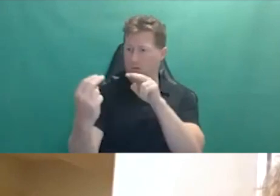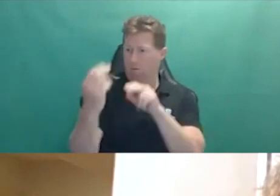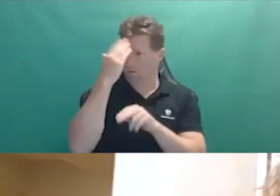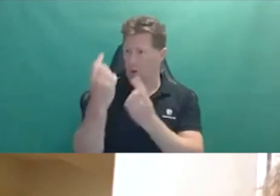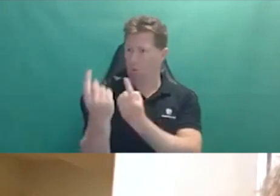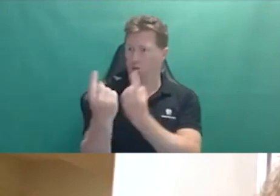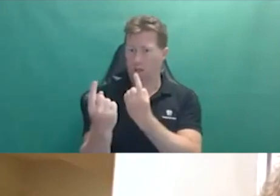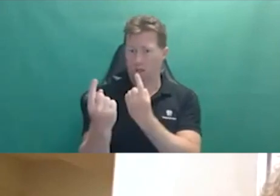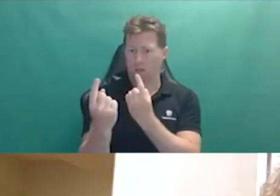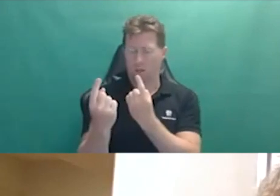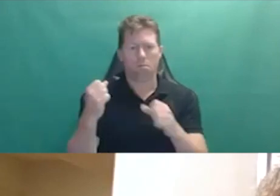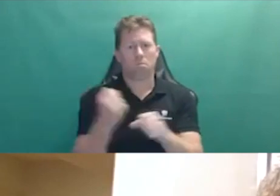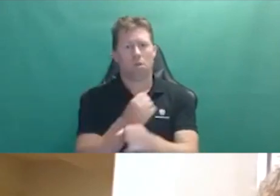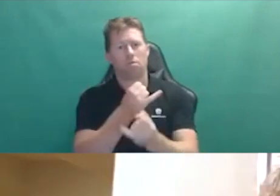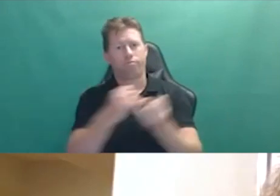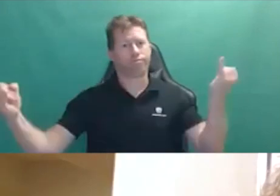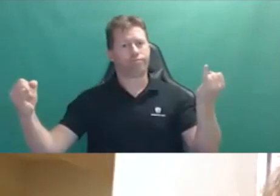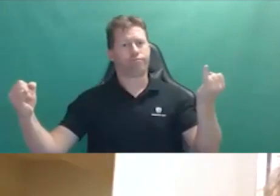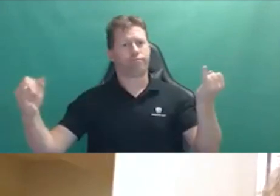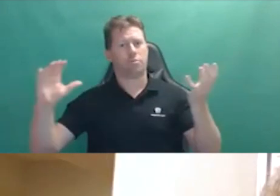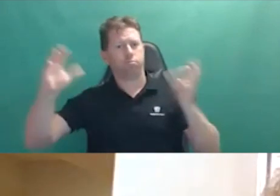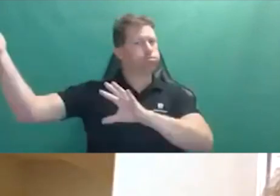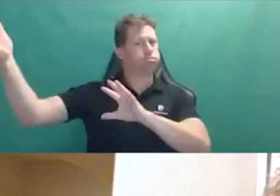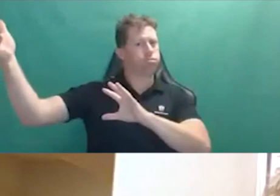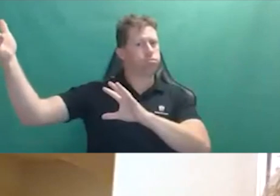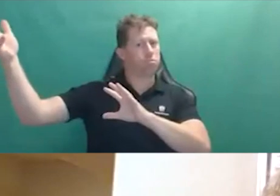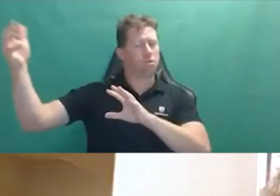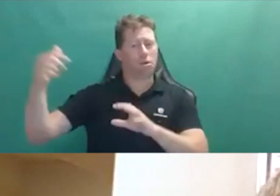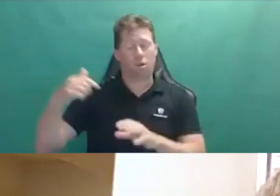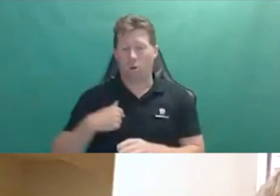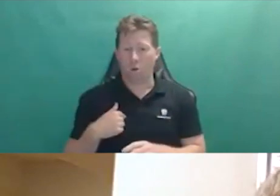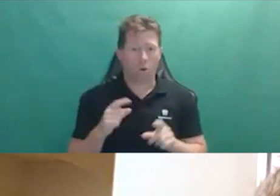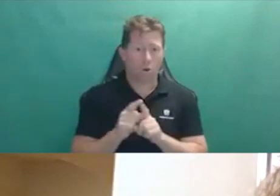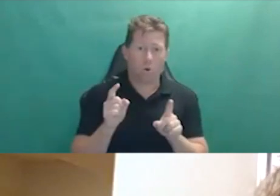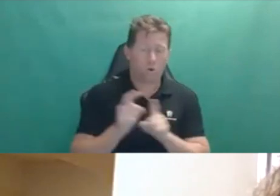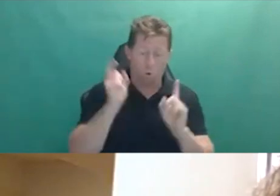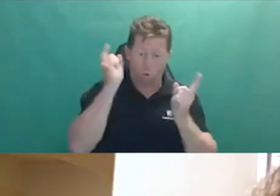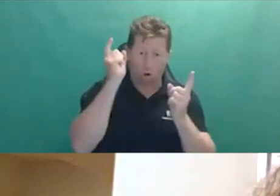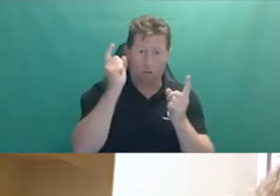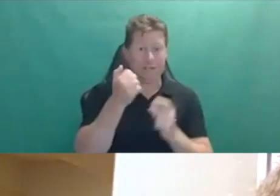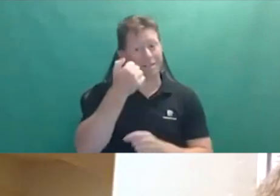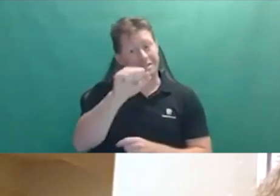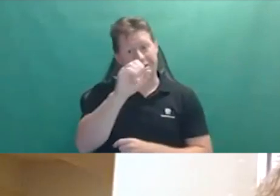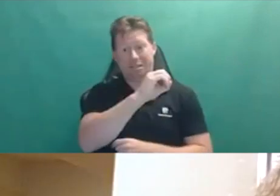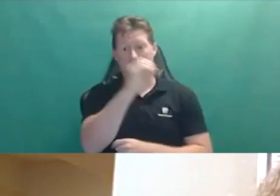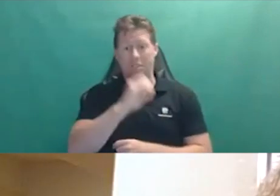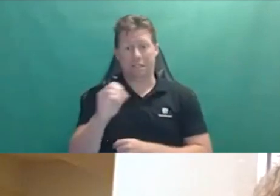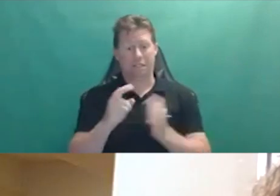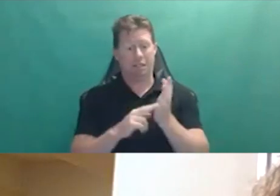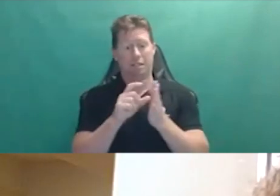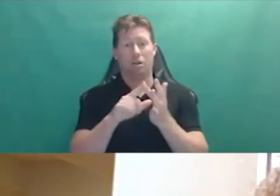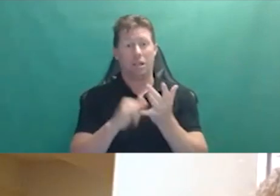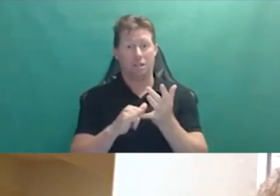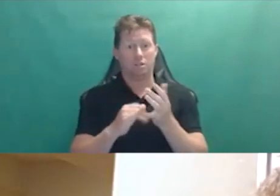or damaging for some people with disability. We're also worried, with 60% of the NDIS being people with cognitive